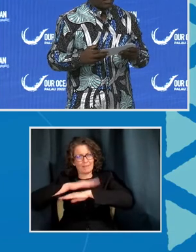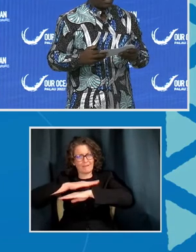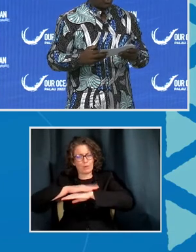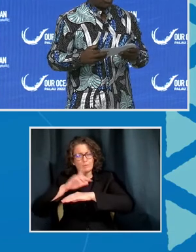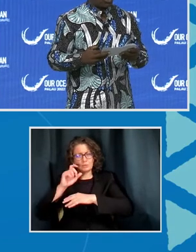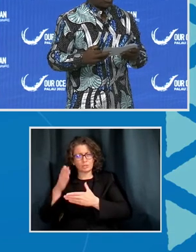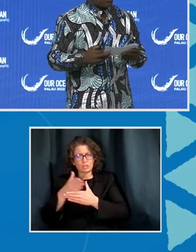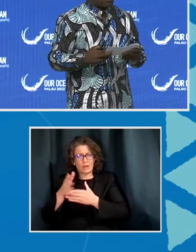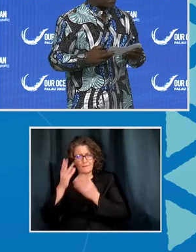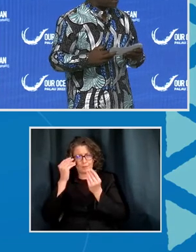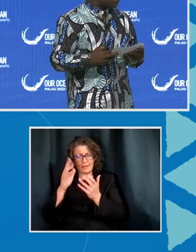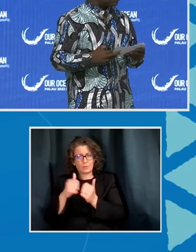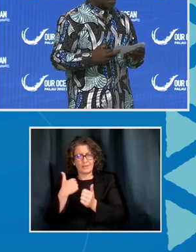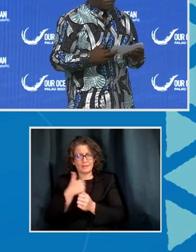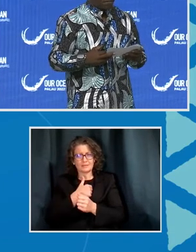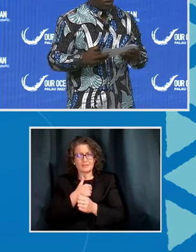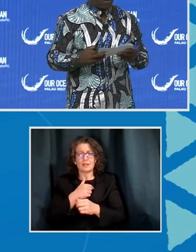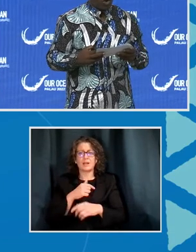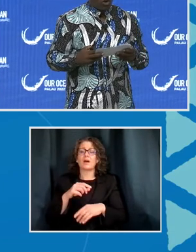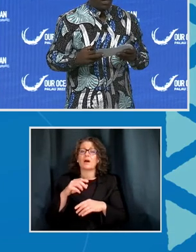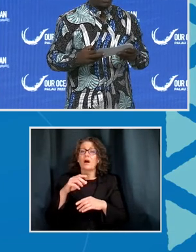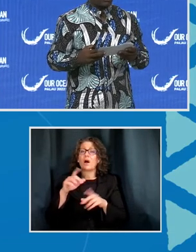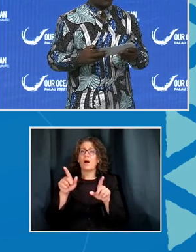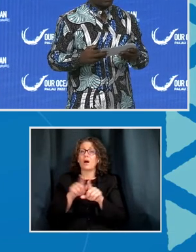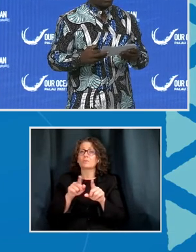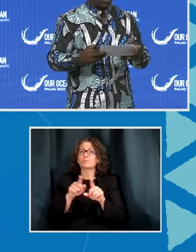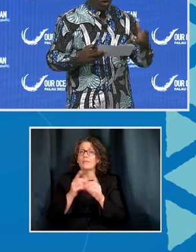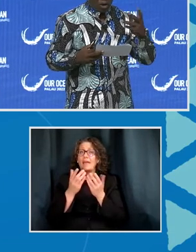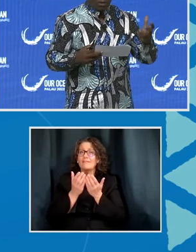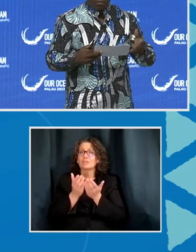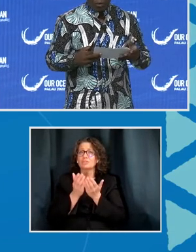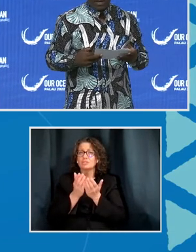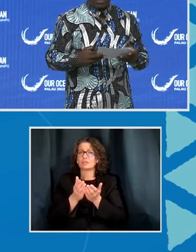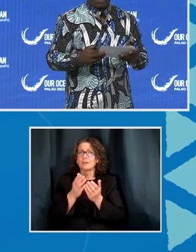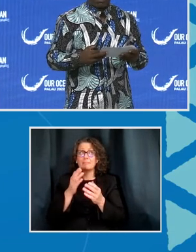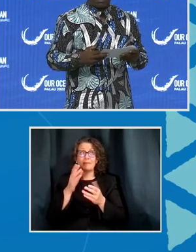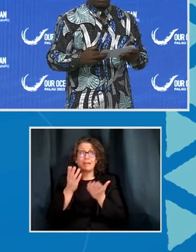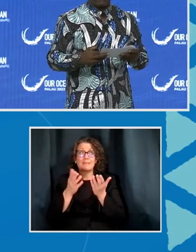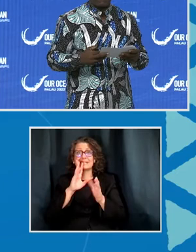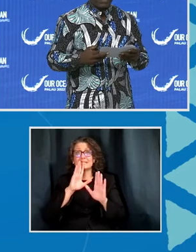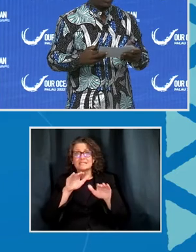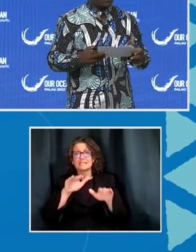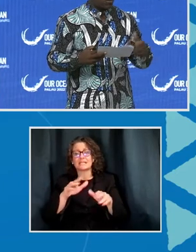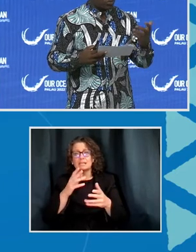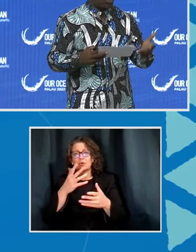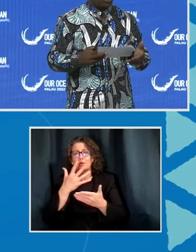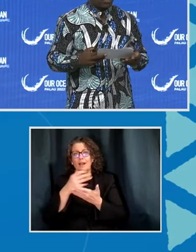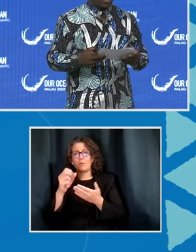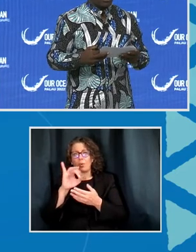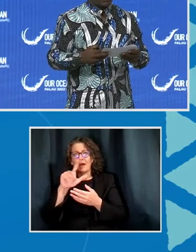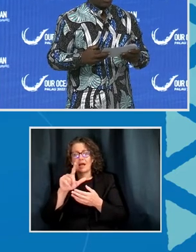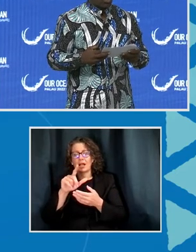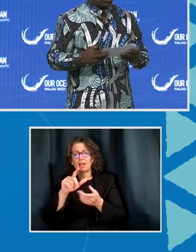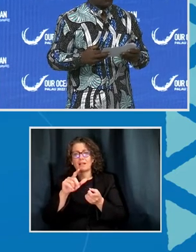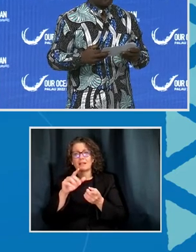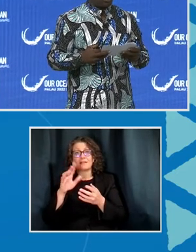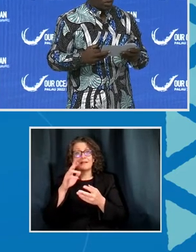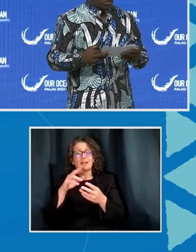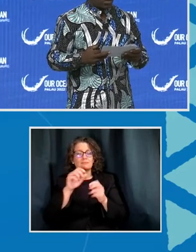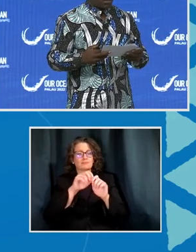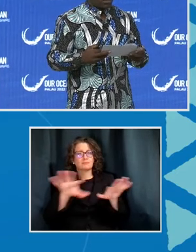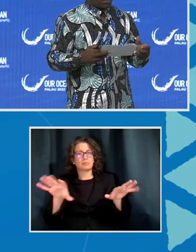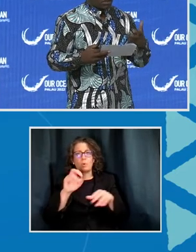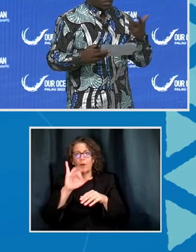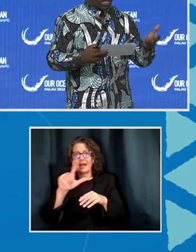ship at sea also about the transshipment of oil products that is very, very dangerous for pollution is also